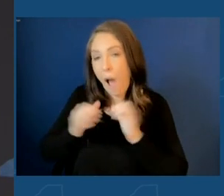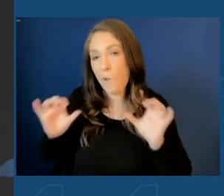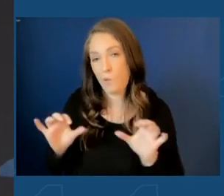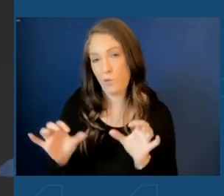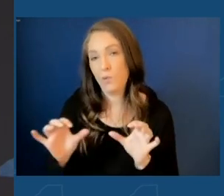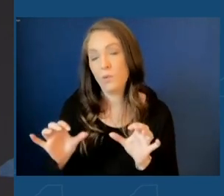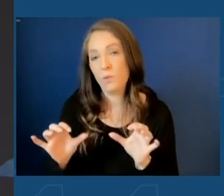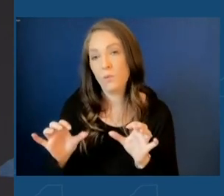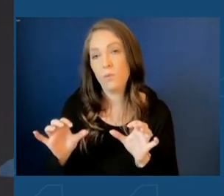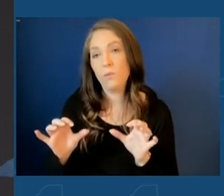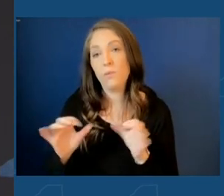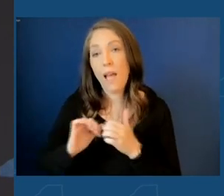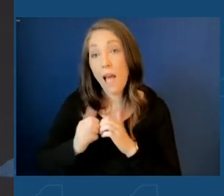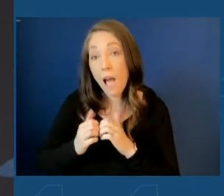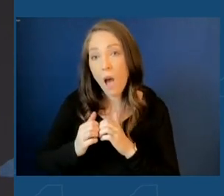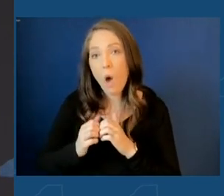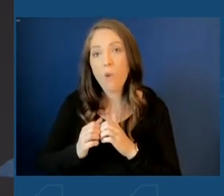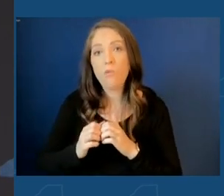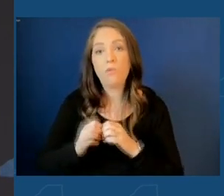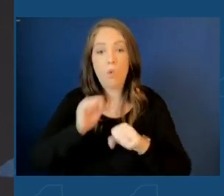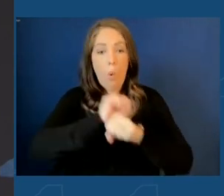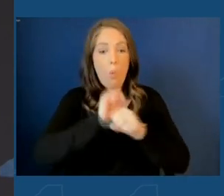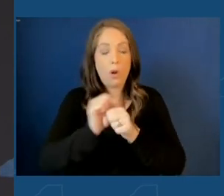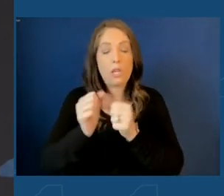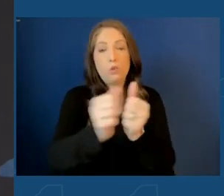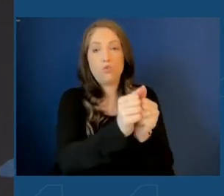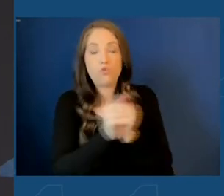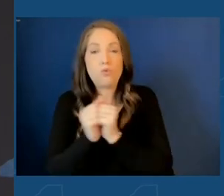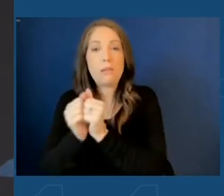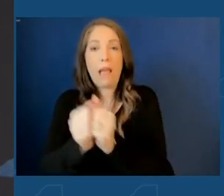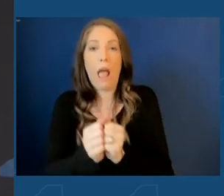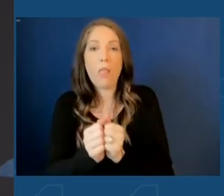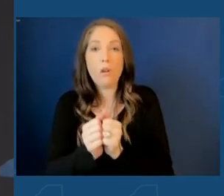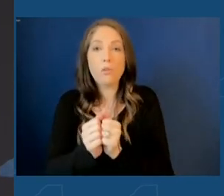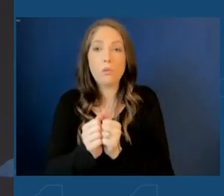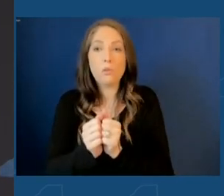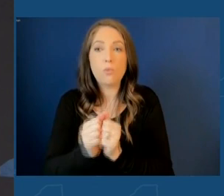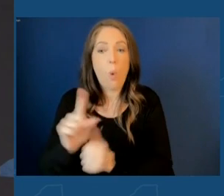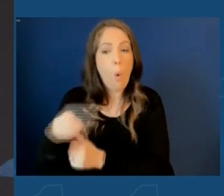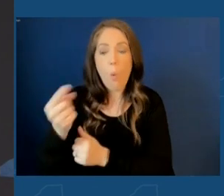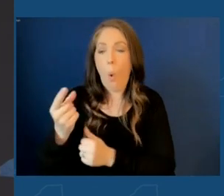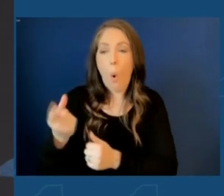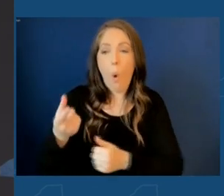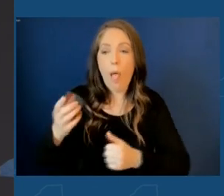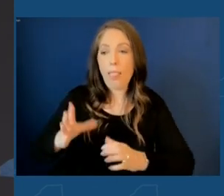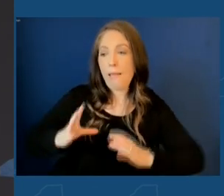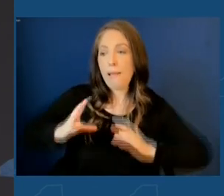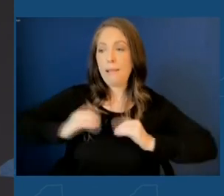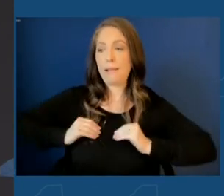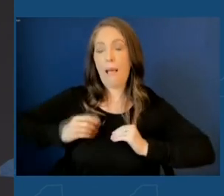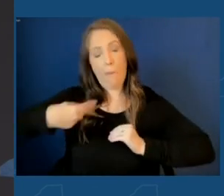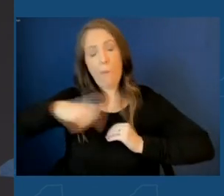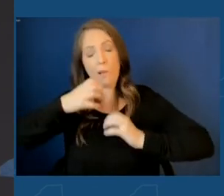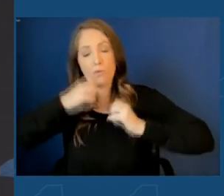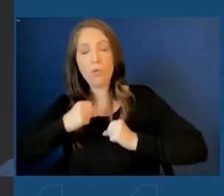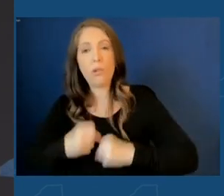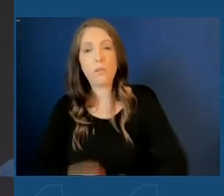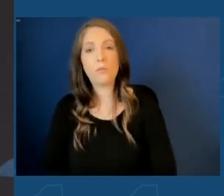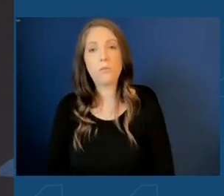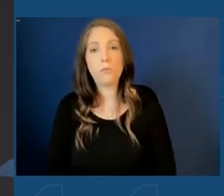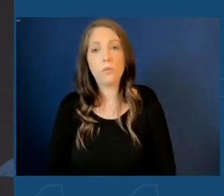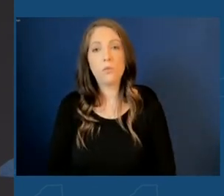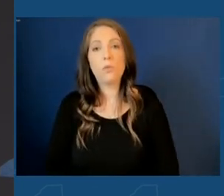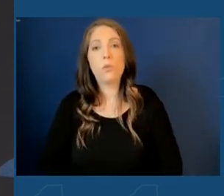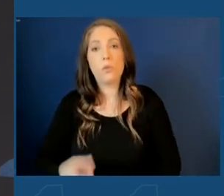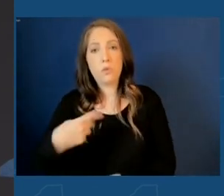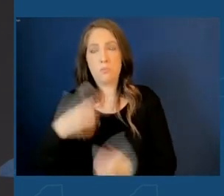and refusing to accept anything short of what this community deserves. Onondaga County has owned the White Pine